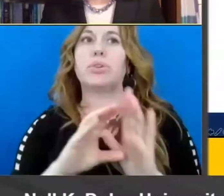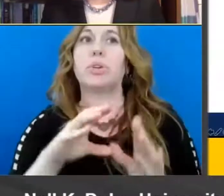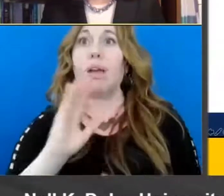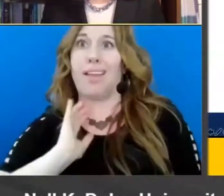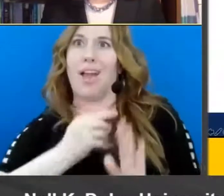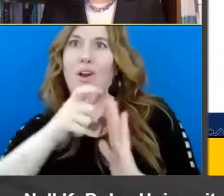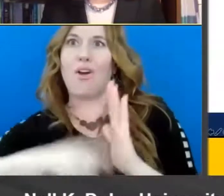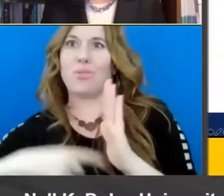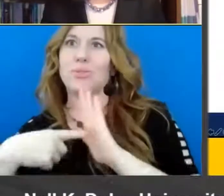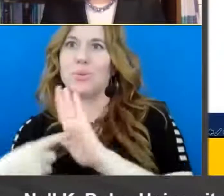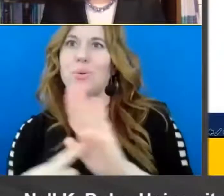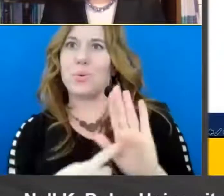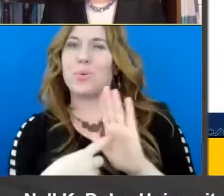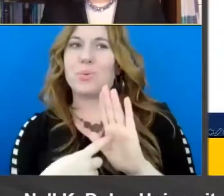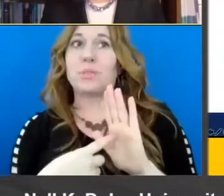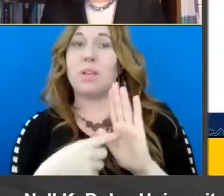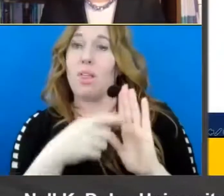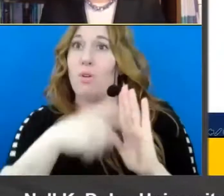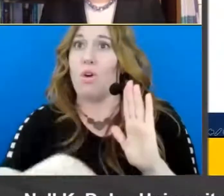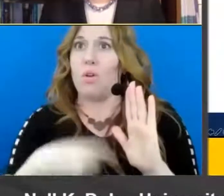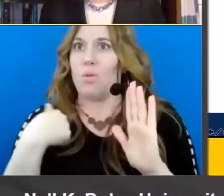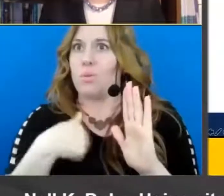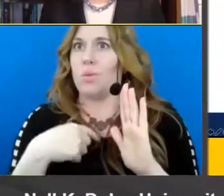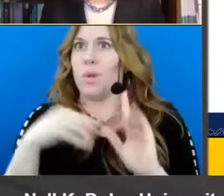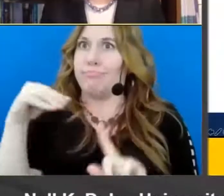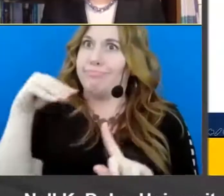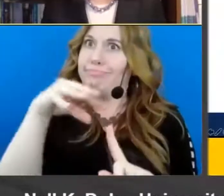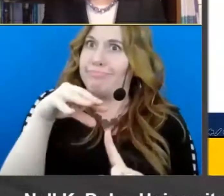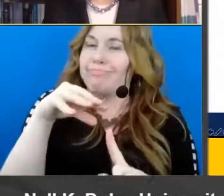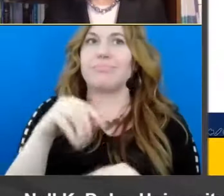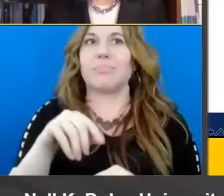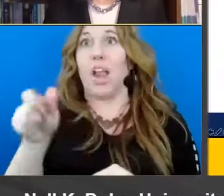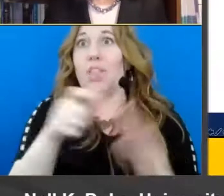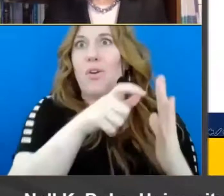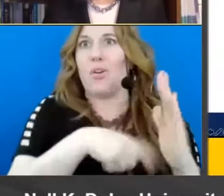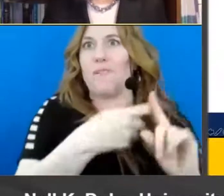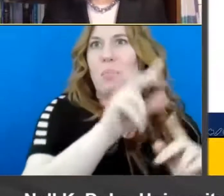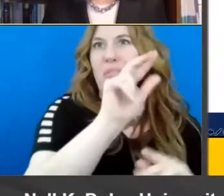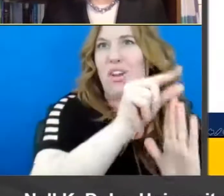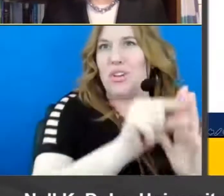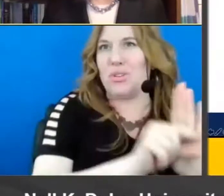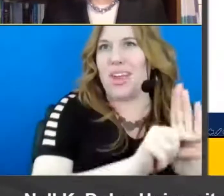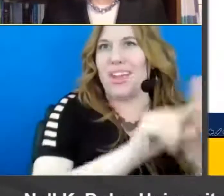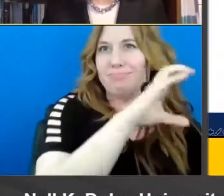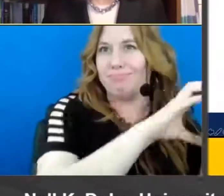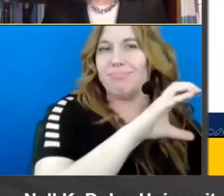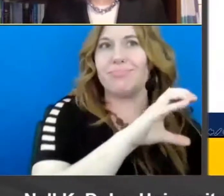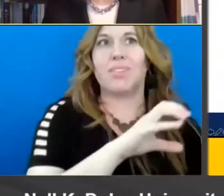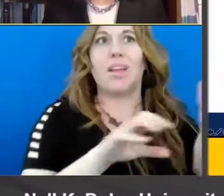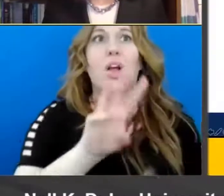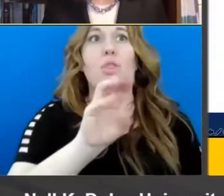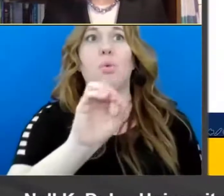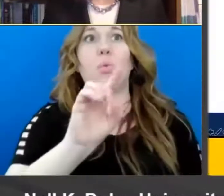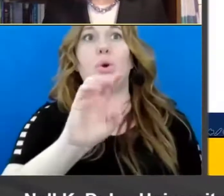article um in the article that we feature in our article the piece in the third grade reading test um it says the woodchuck watches the